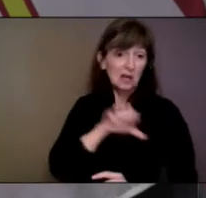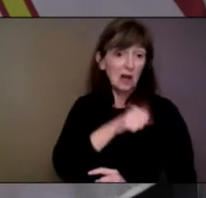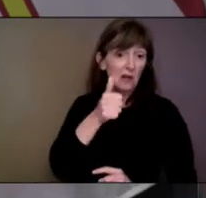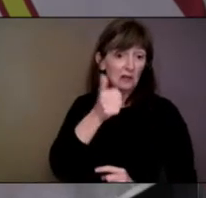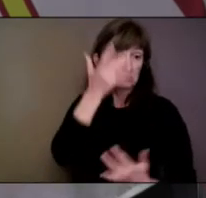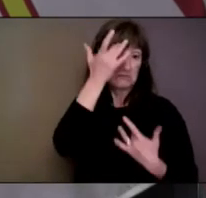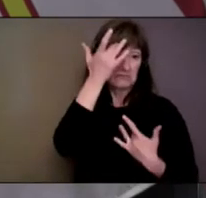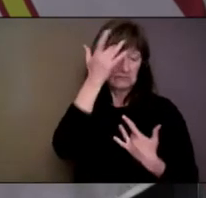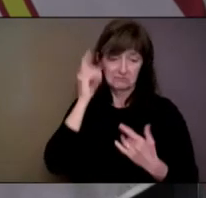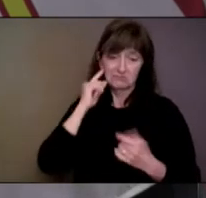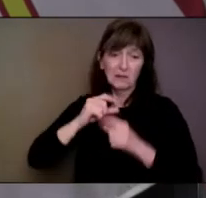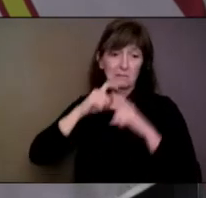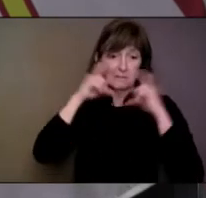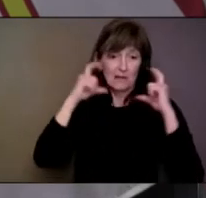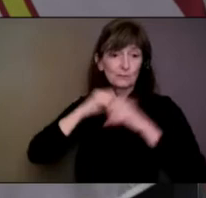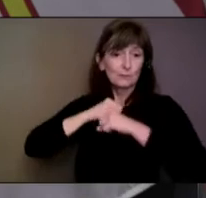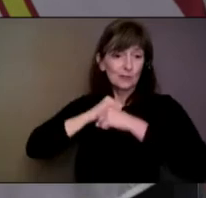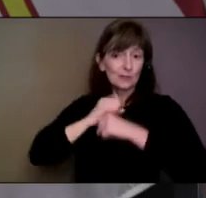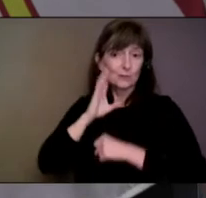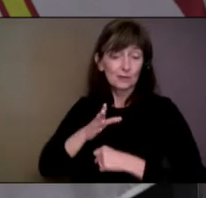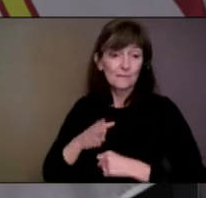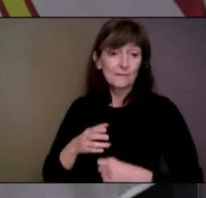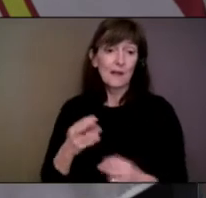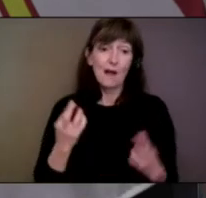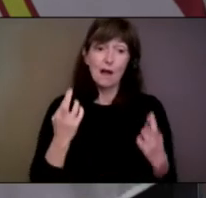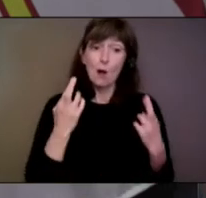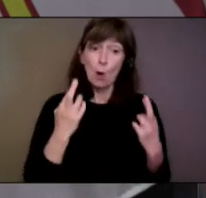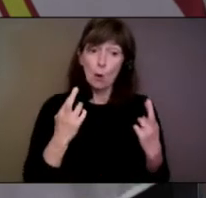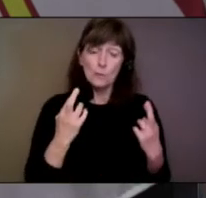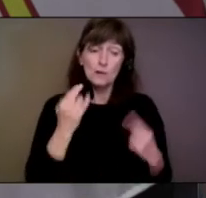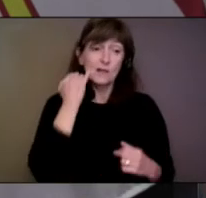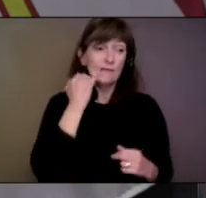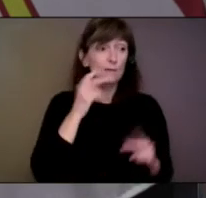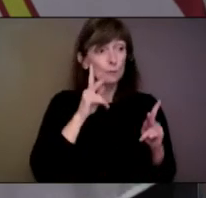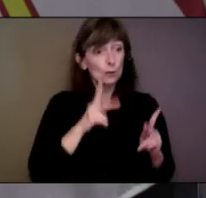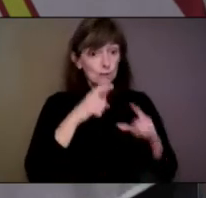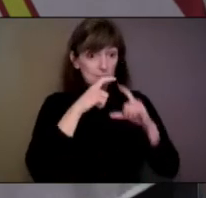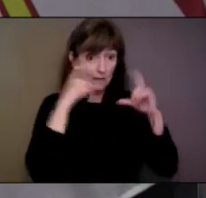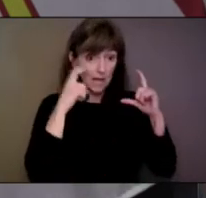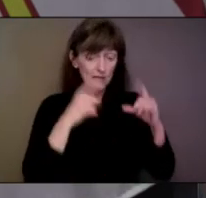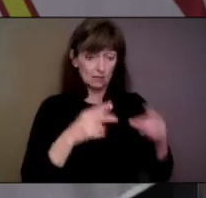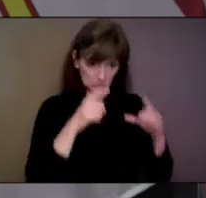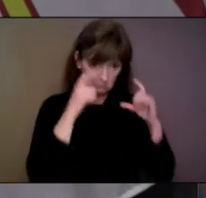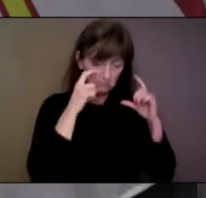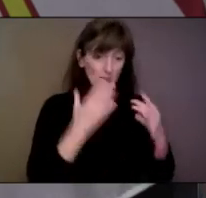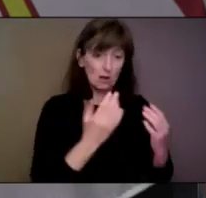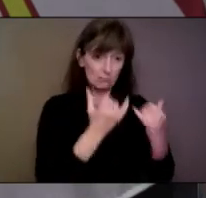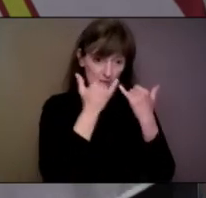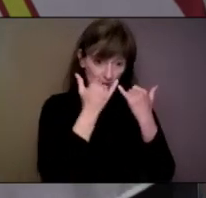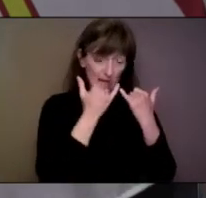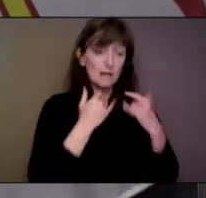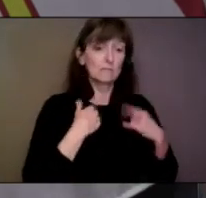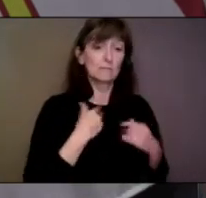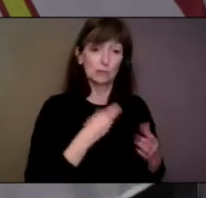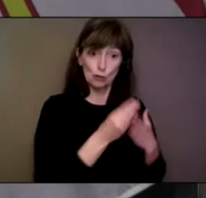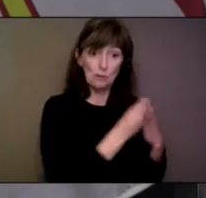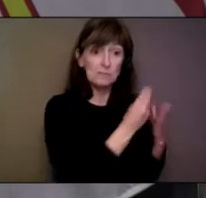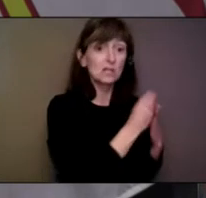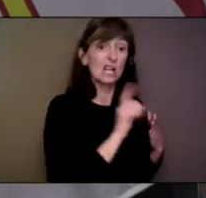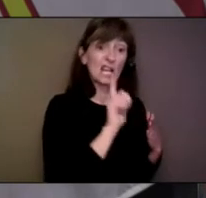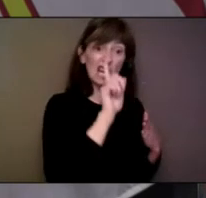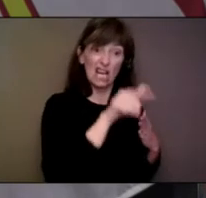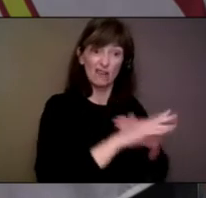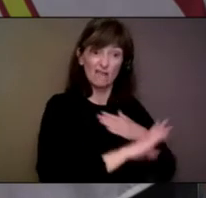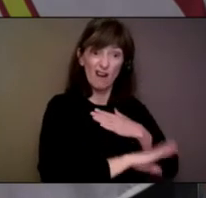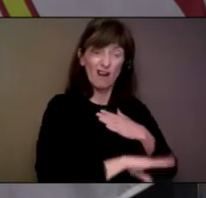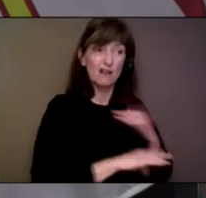someone else for making a personal choice on how to protect themselves. That would be like judging someone for